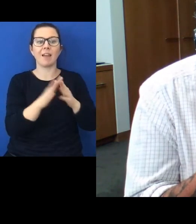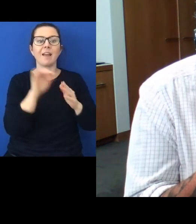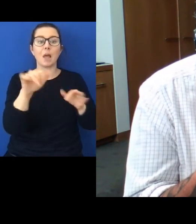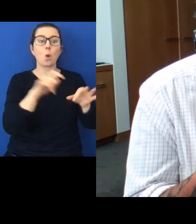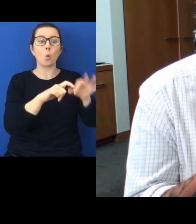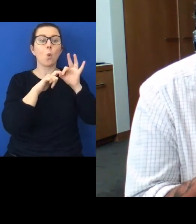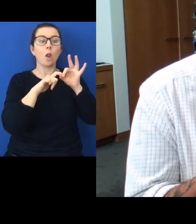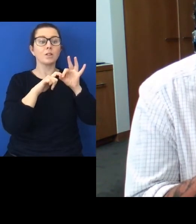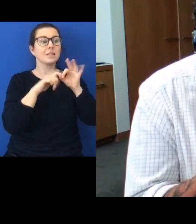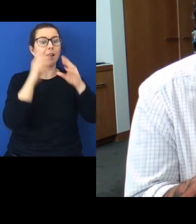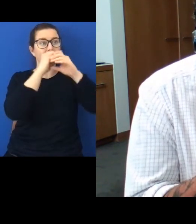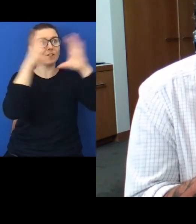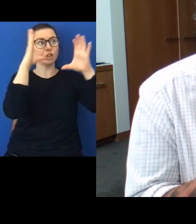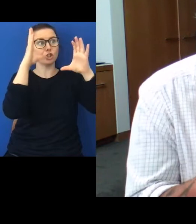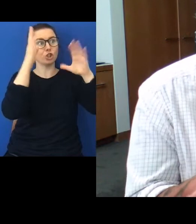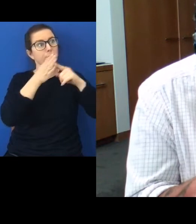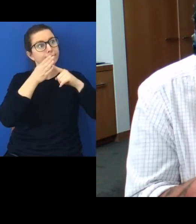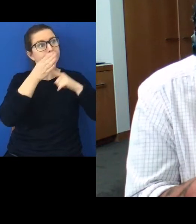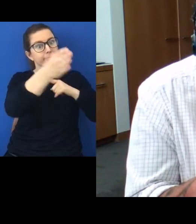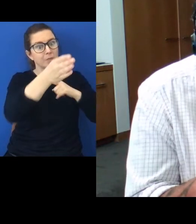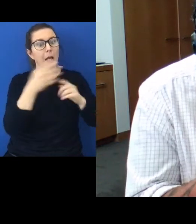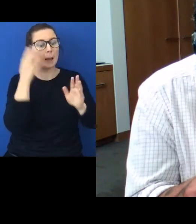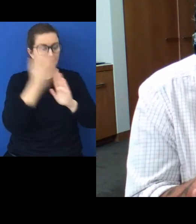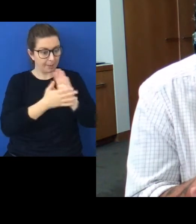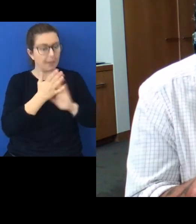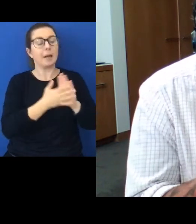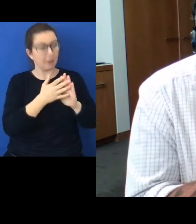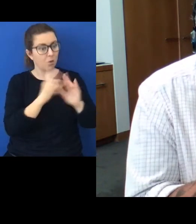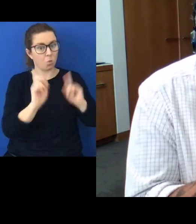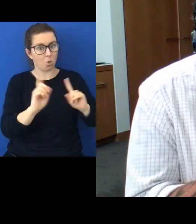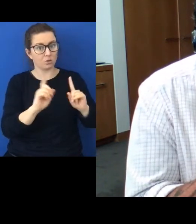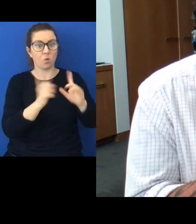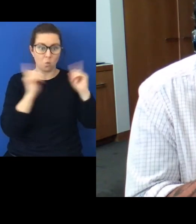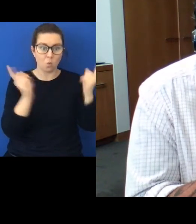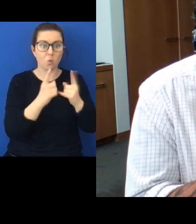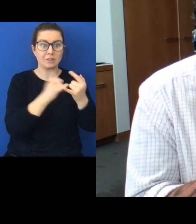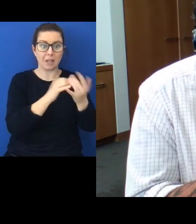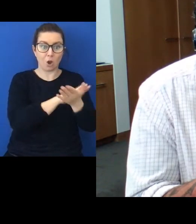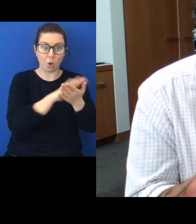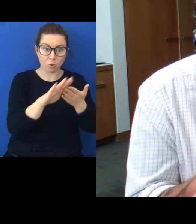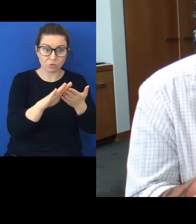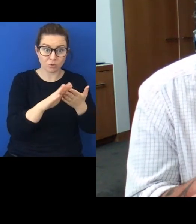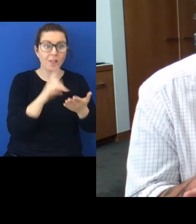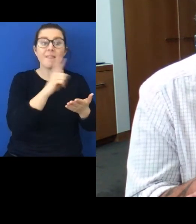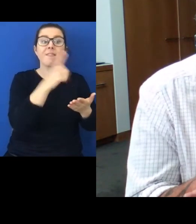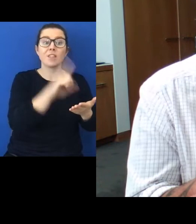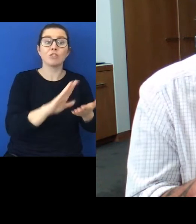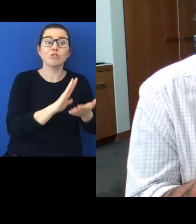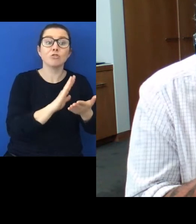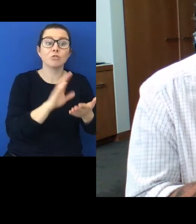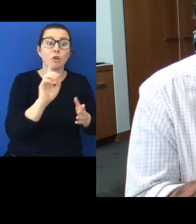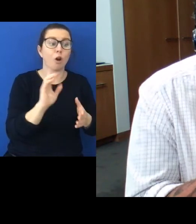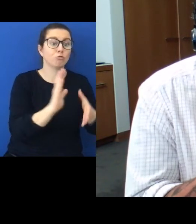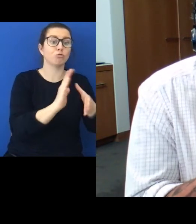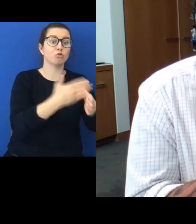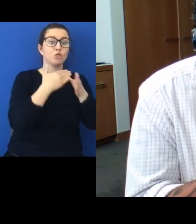vision will be such that all stakeholders including to be honest the traditional enemies of the iwi